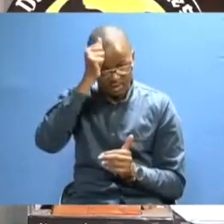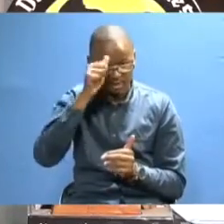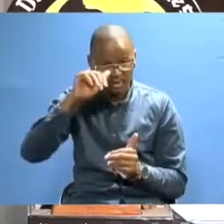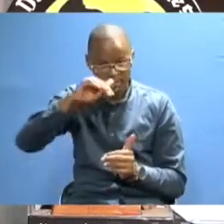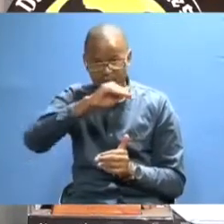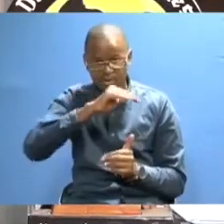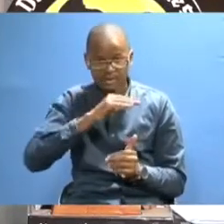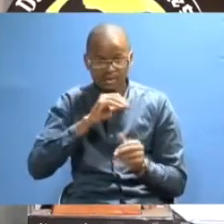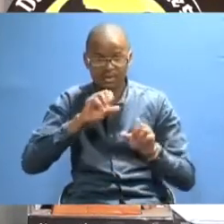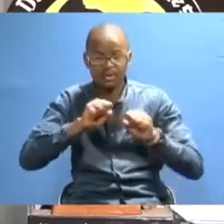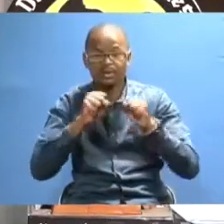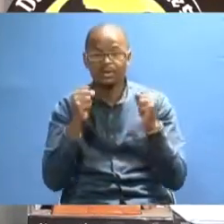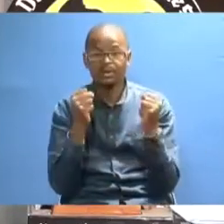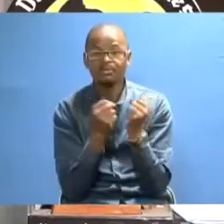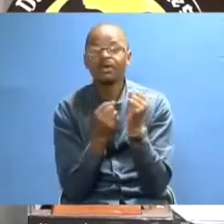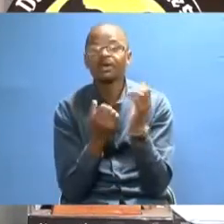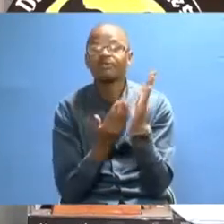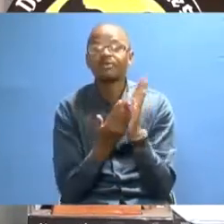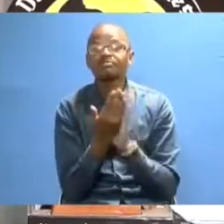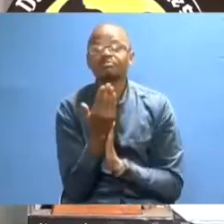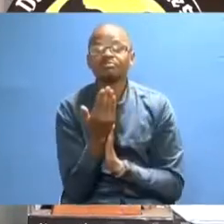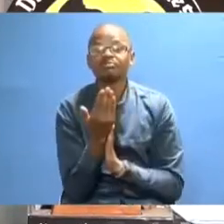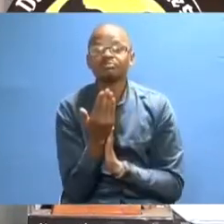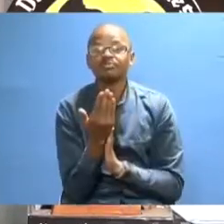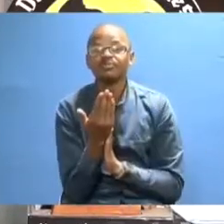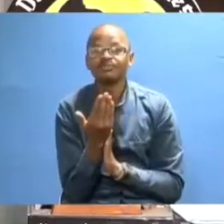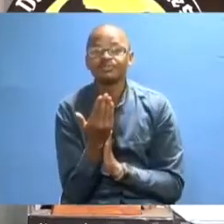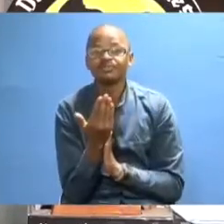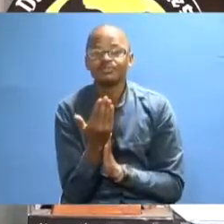environment and societal development.